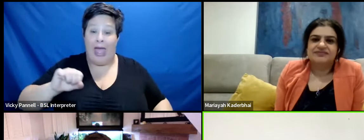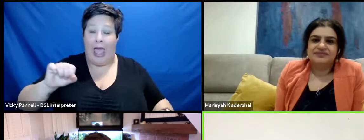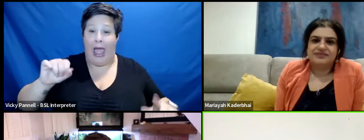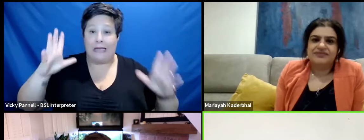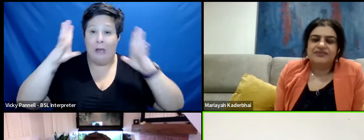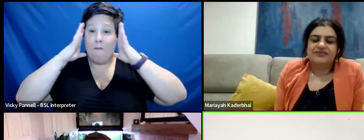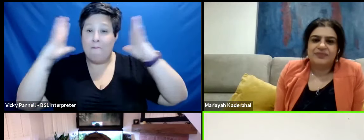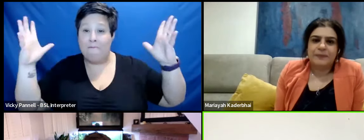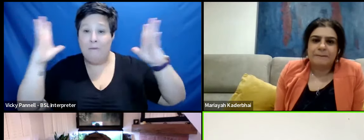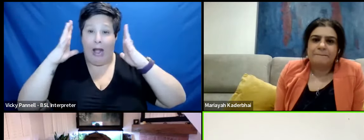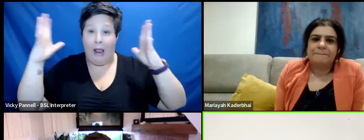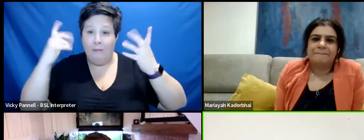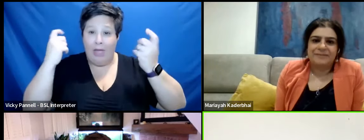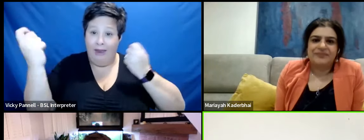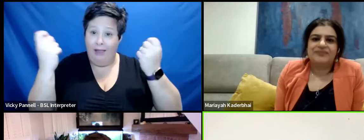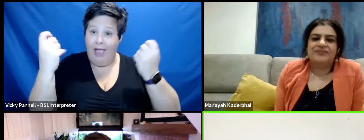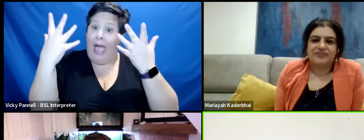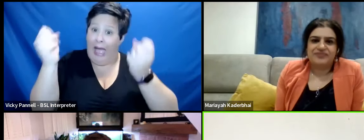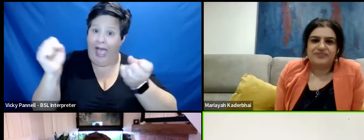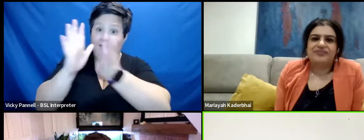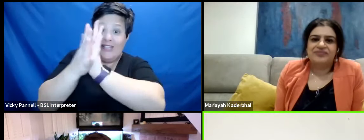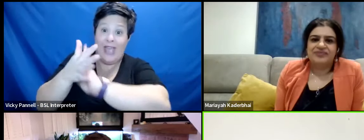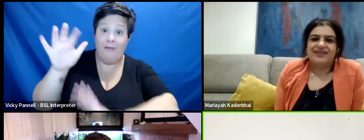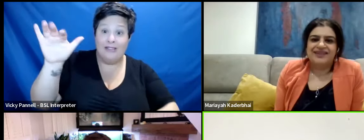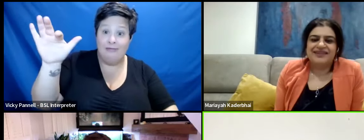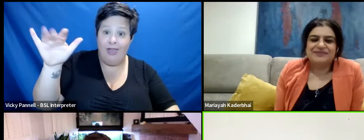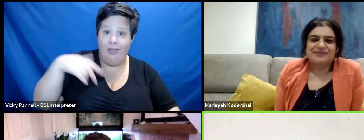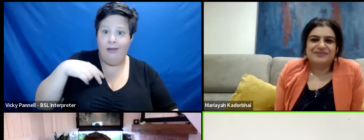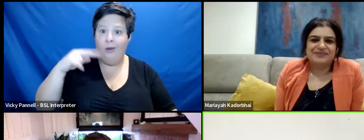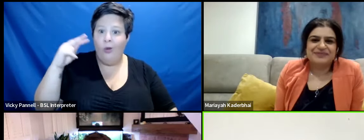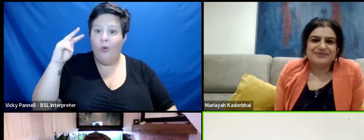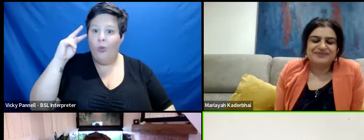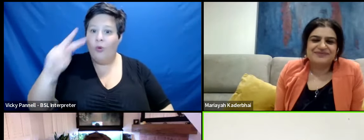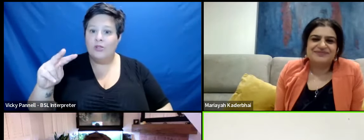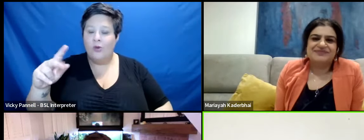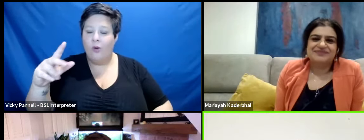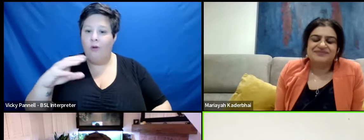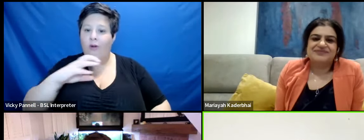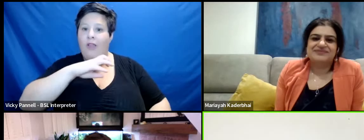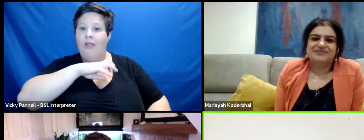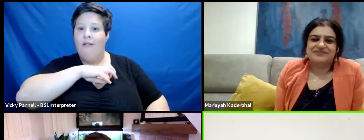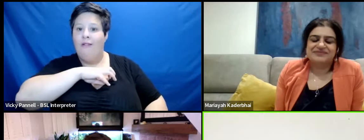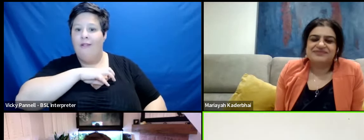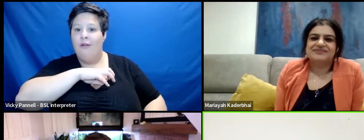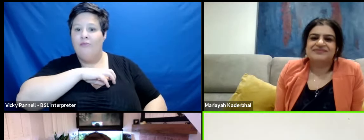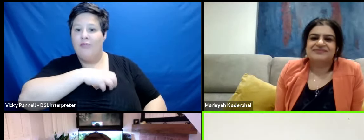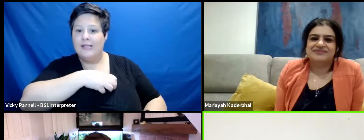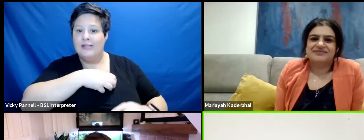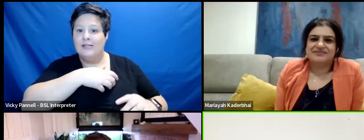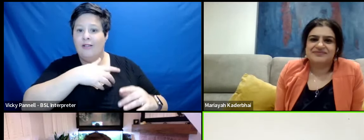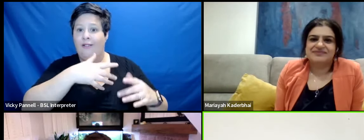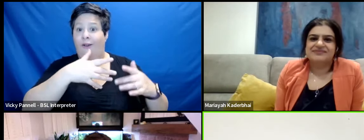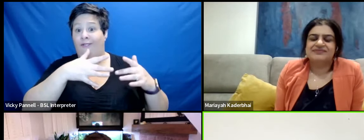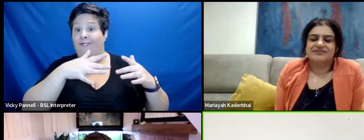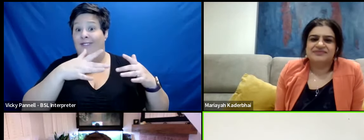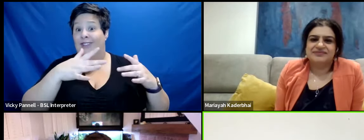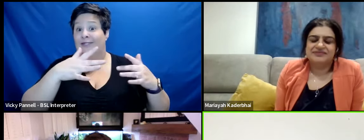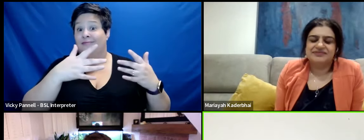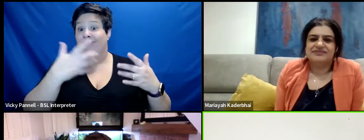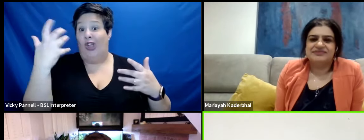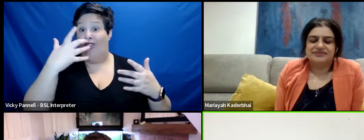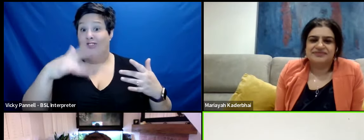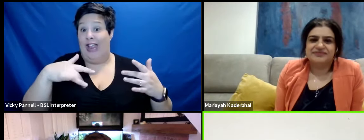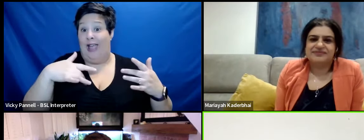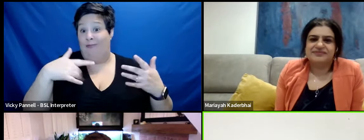megalomania is some damage there's some damage there and we saw it in a president of the country that's hosting me at the moment that you know